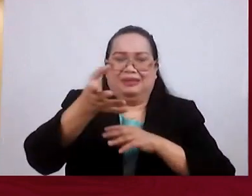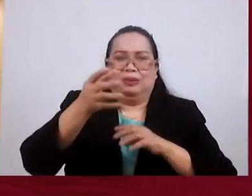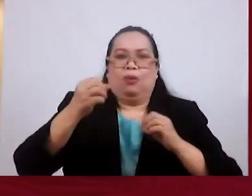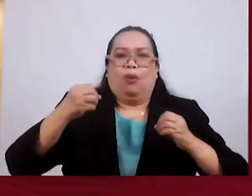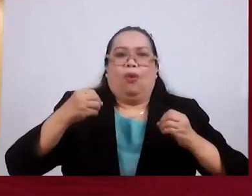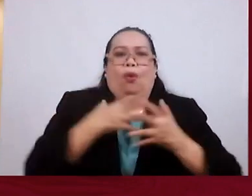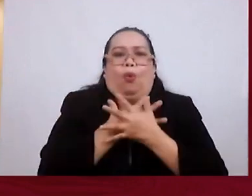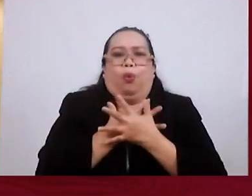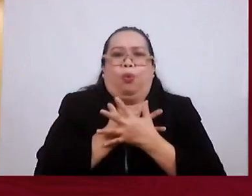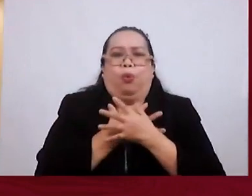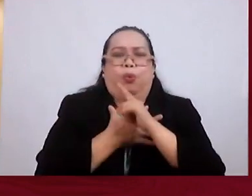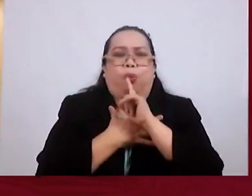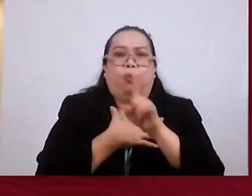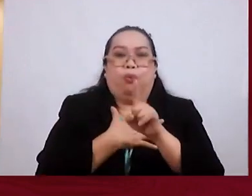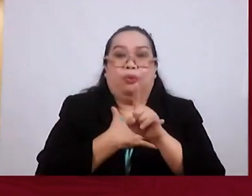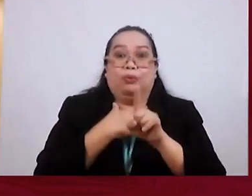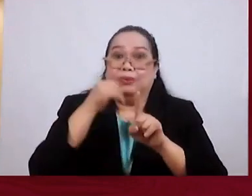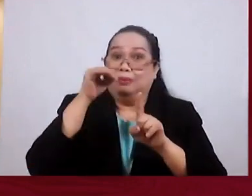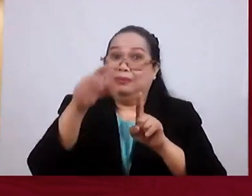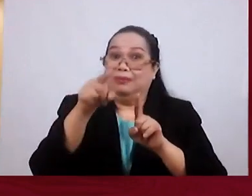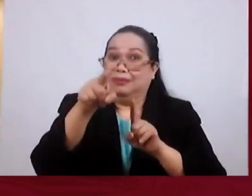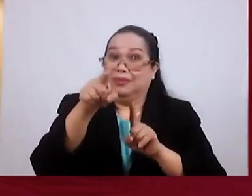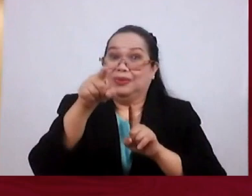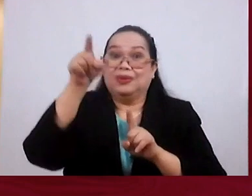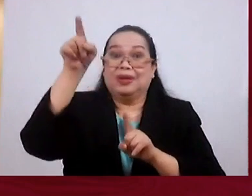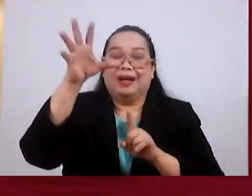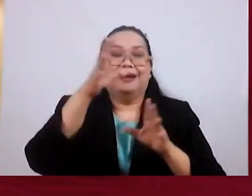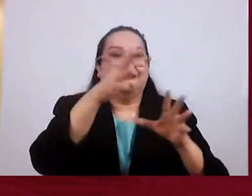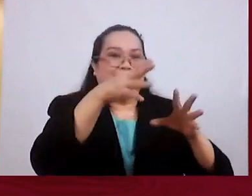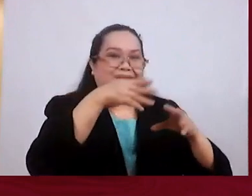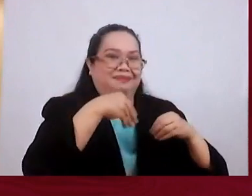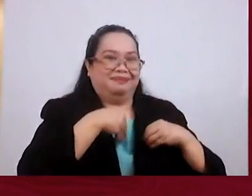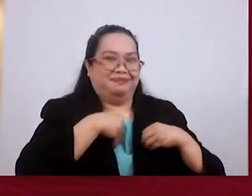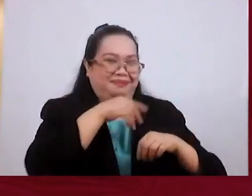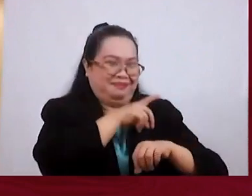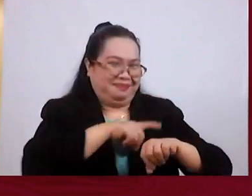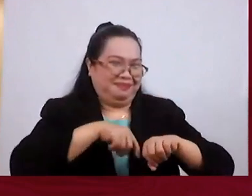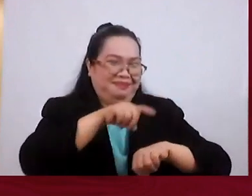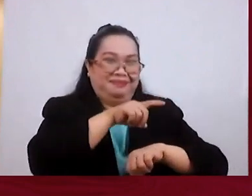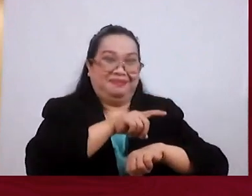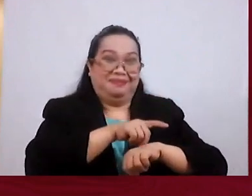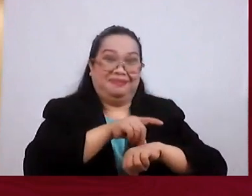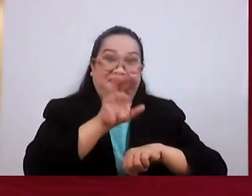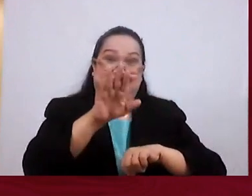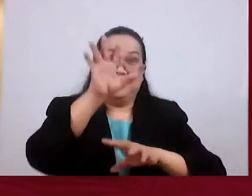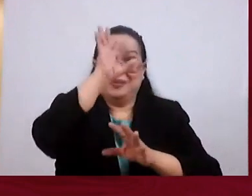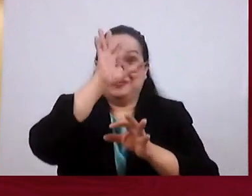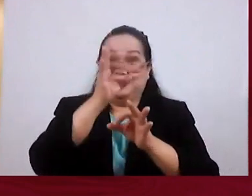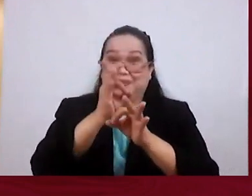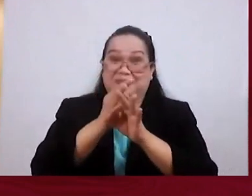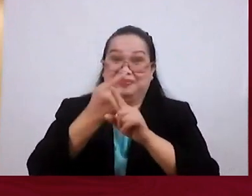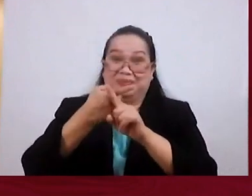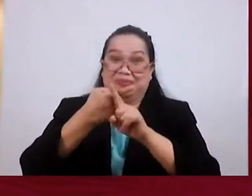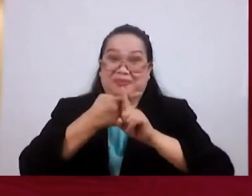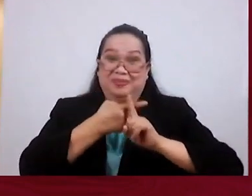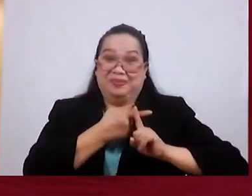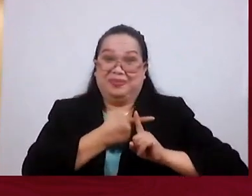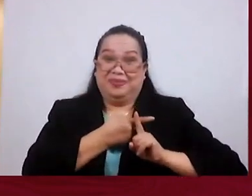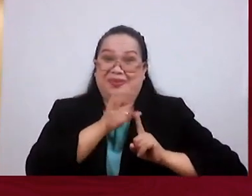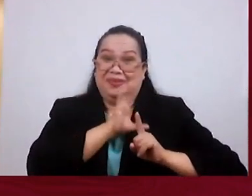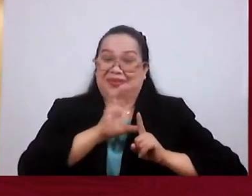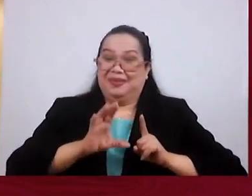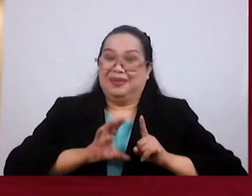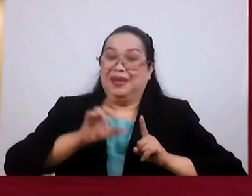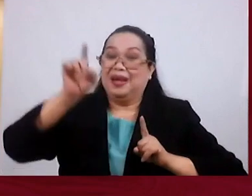Once you have been Received by God Into His kingdom When you put your faith In Christ The